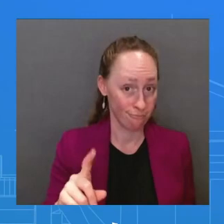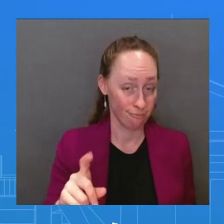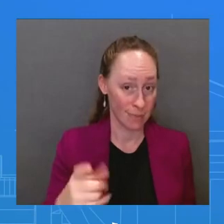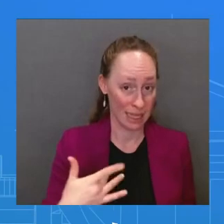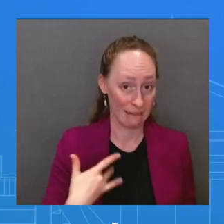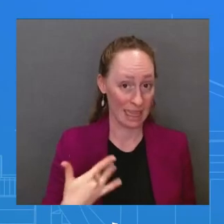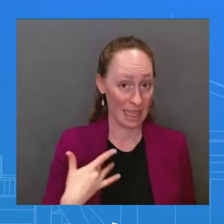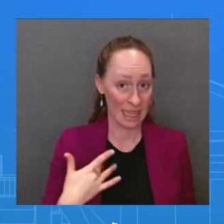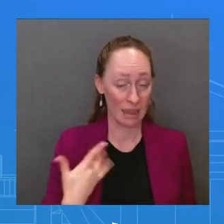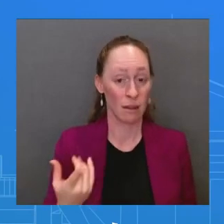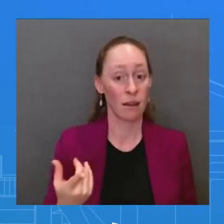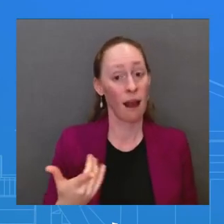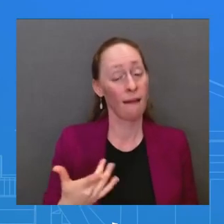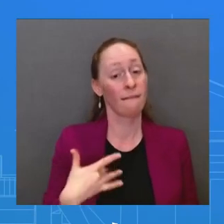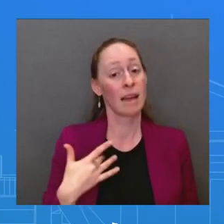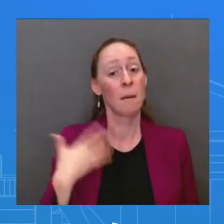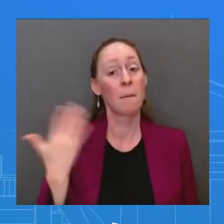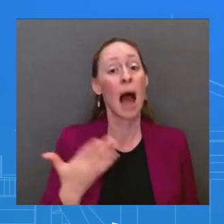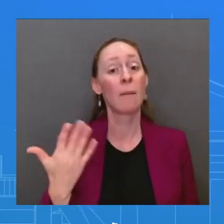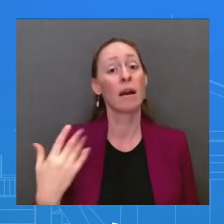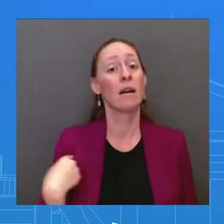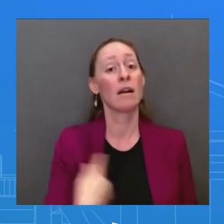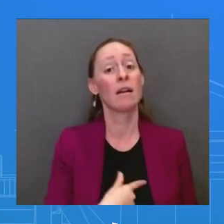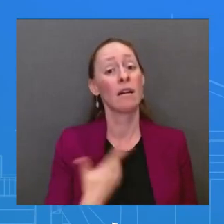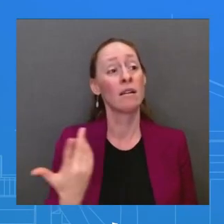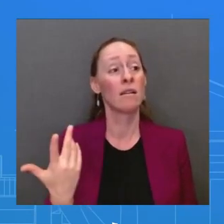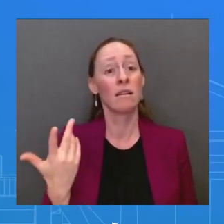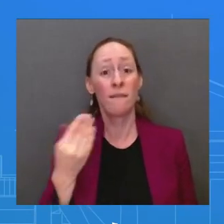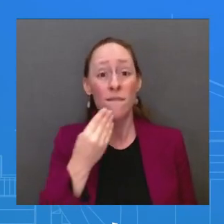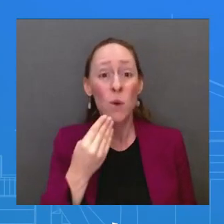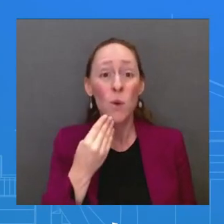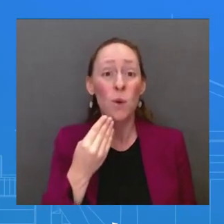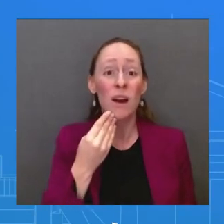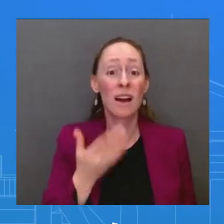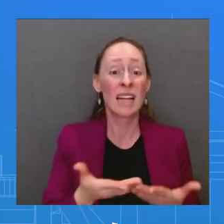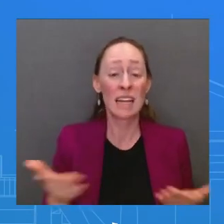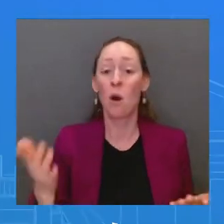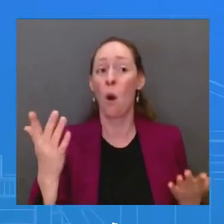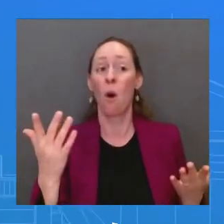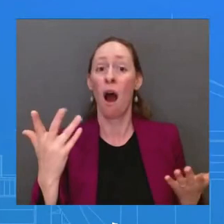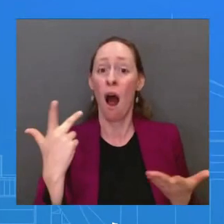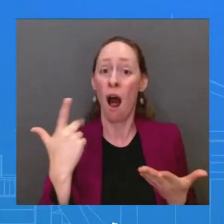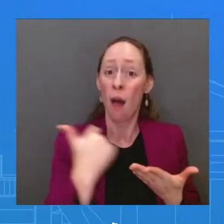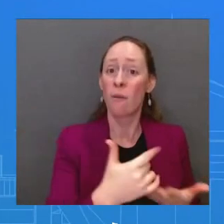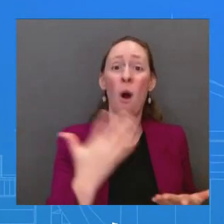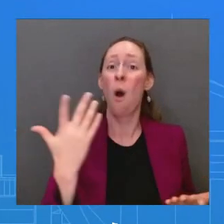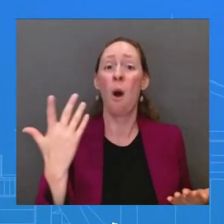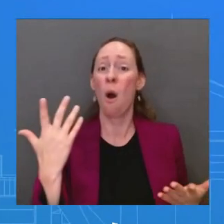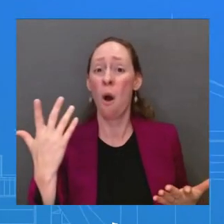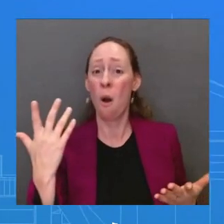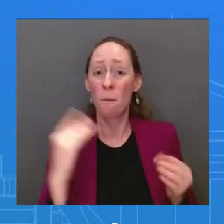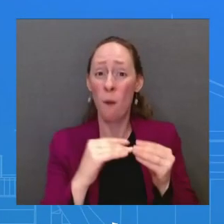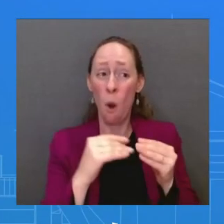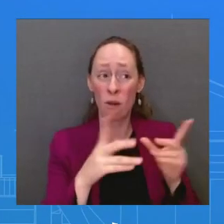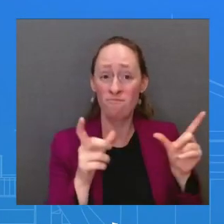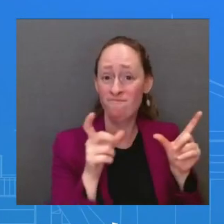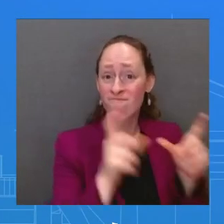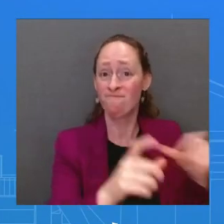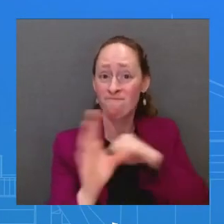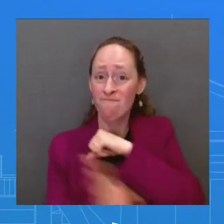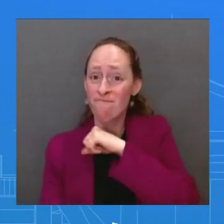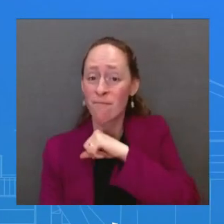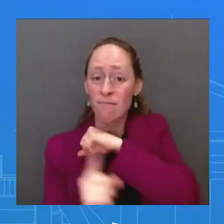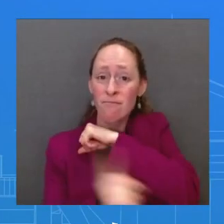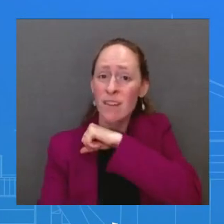Koreans or ratcheting up sanctions? Where is the room for movement there? So I can't speculate on North Korea's motives.